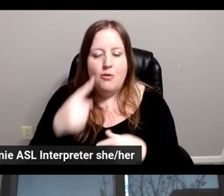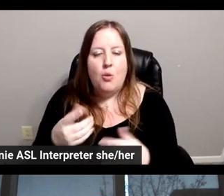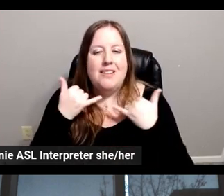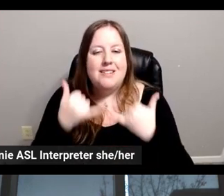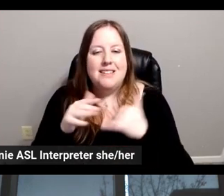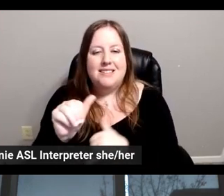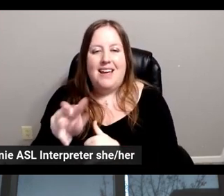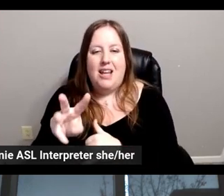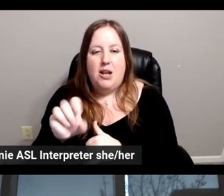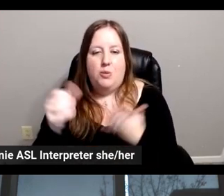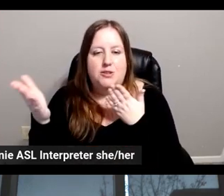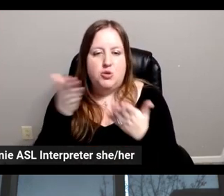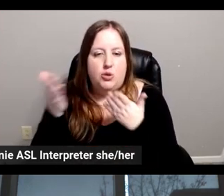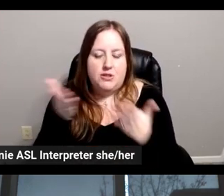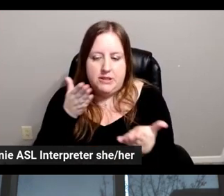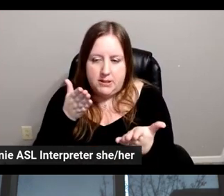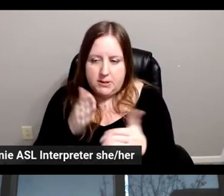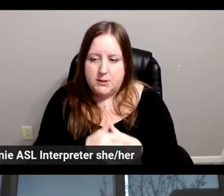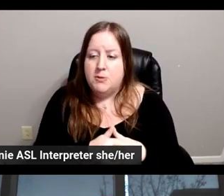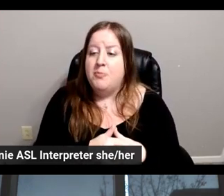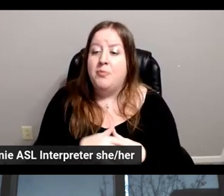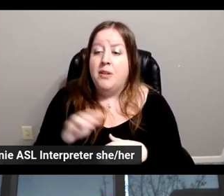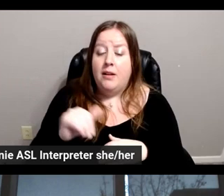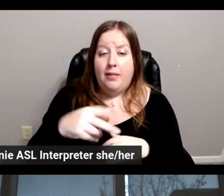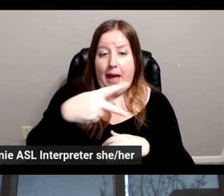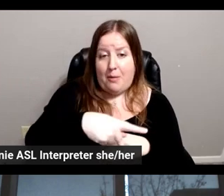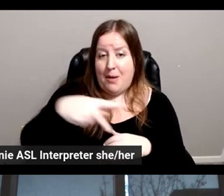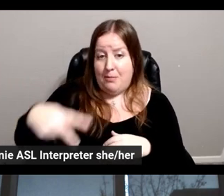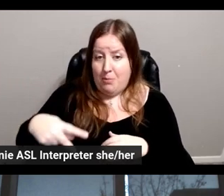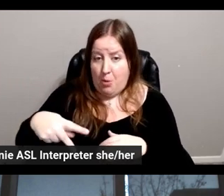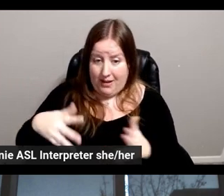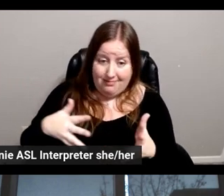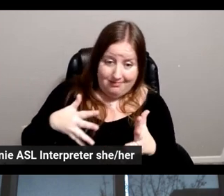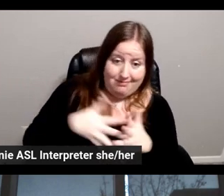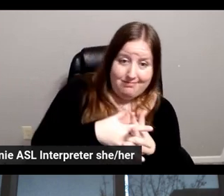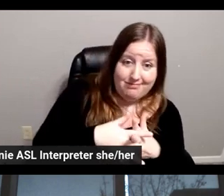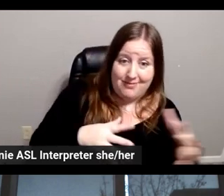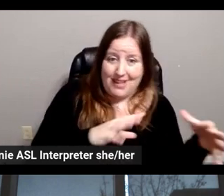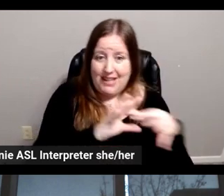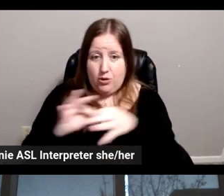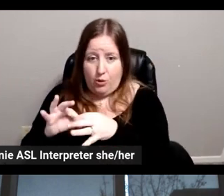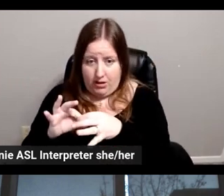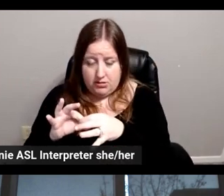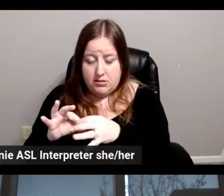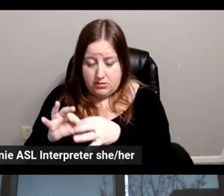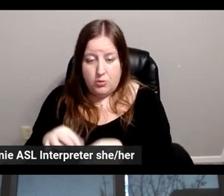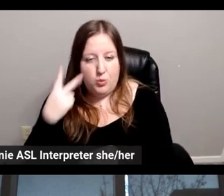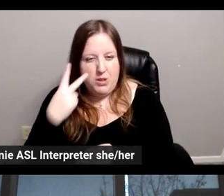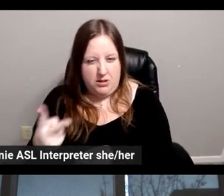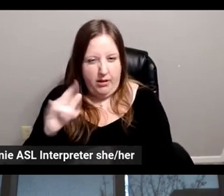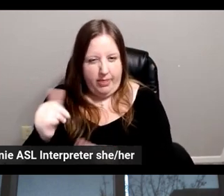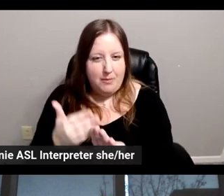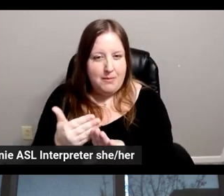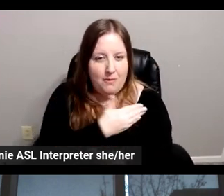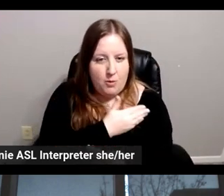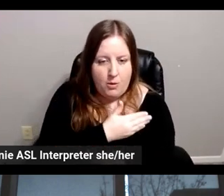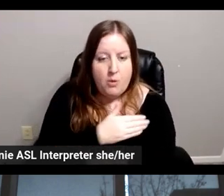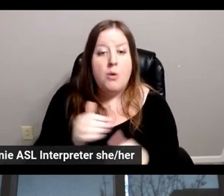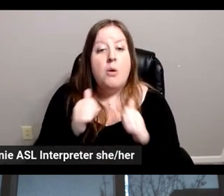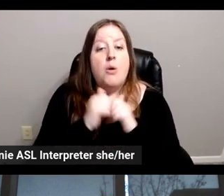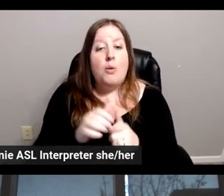services. Like, you know, AppPinpoint natively integrates, as we saw a little bit there, you know, with